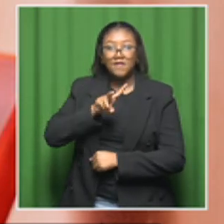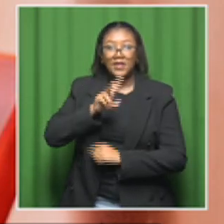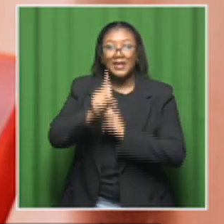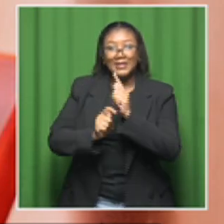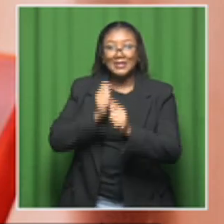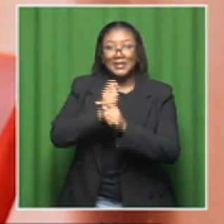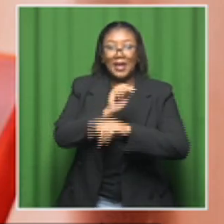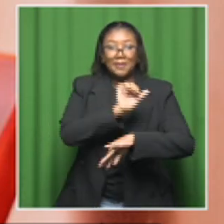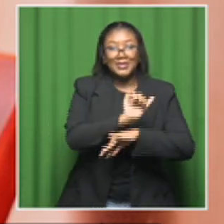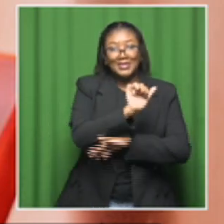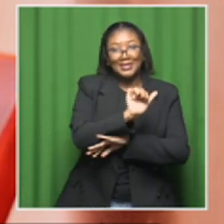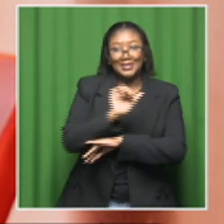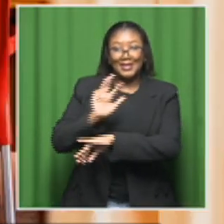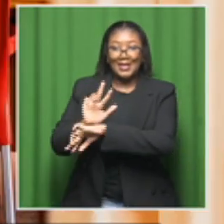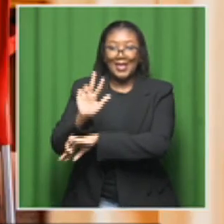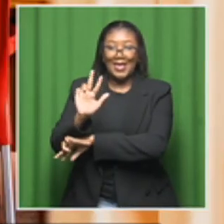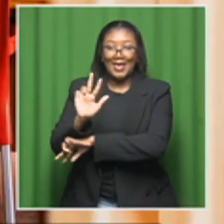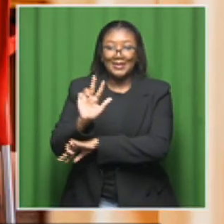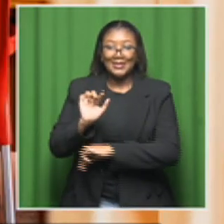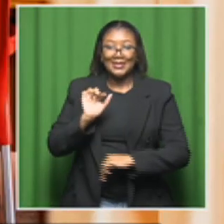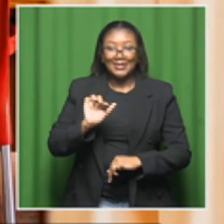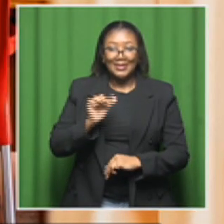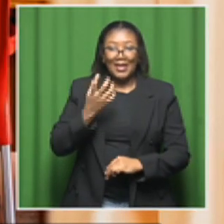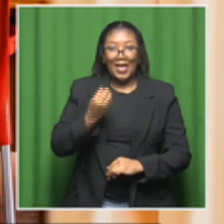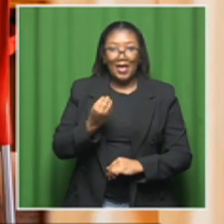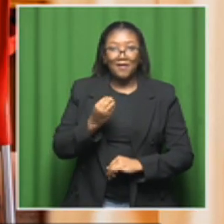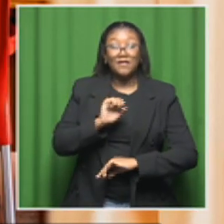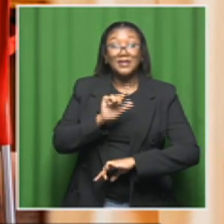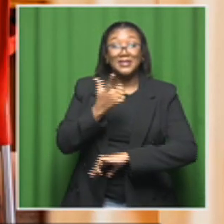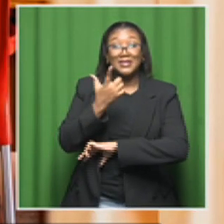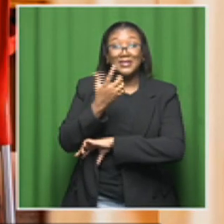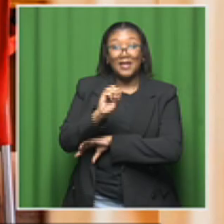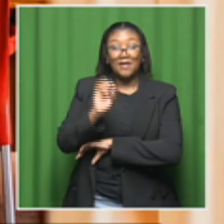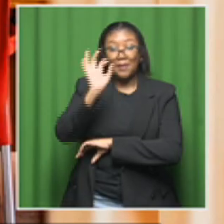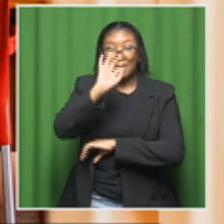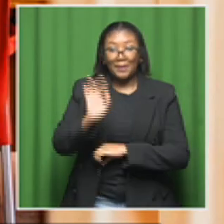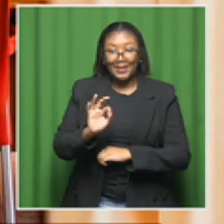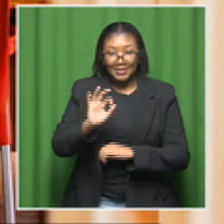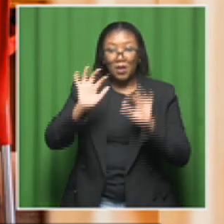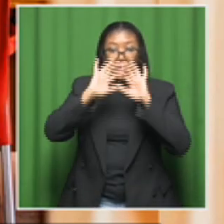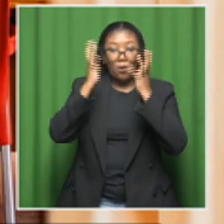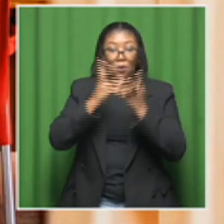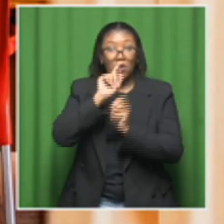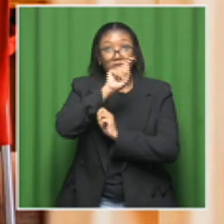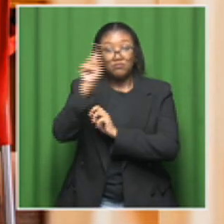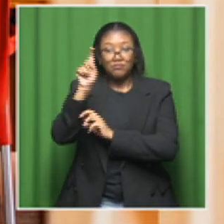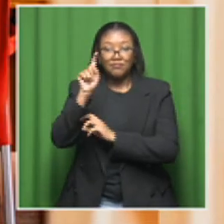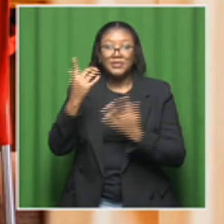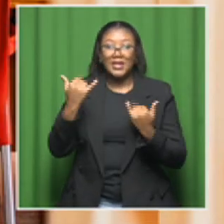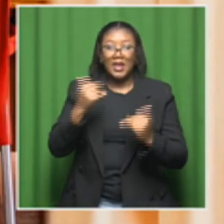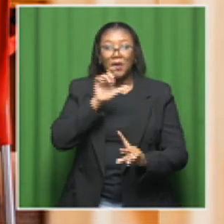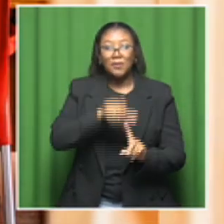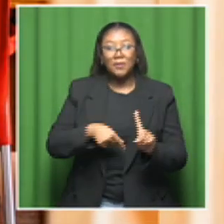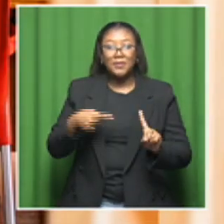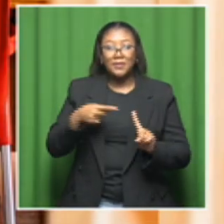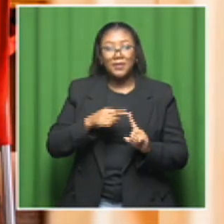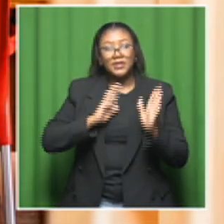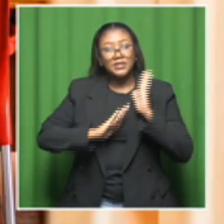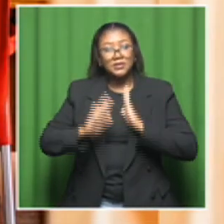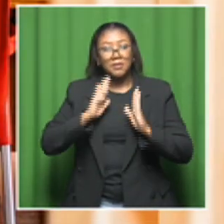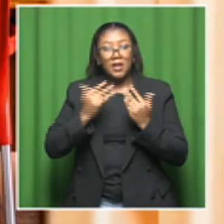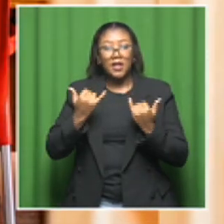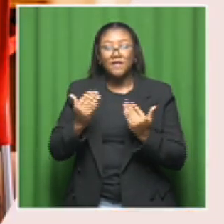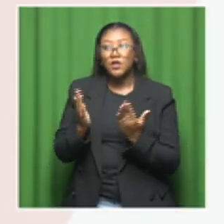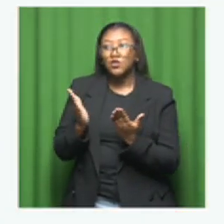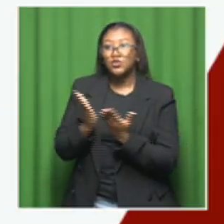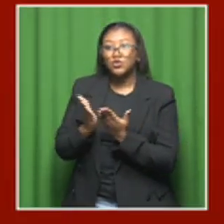70% of all cases worldwide. Now, to talk to us more about the school-based human